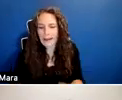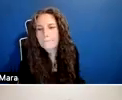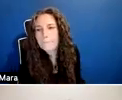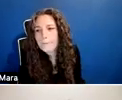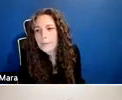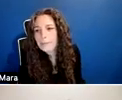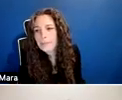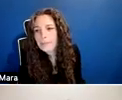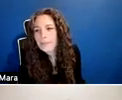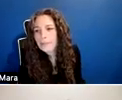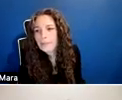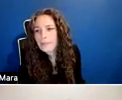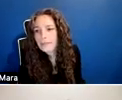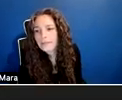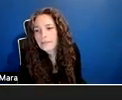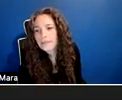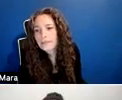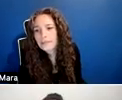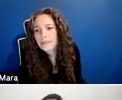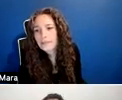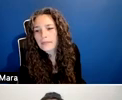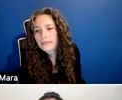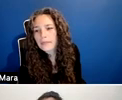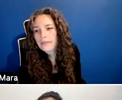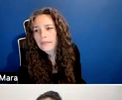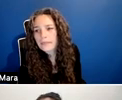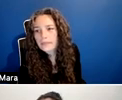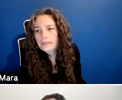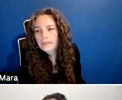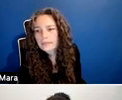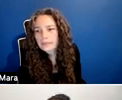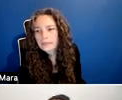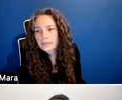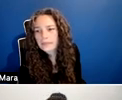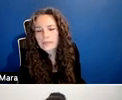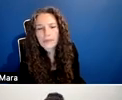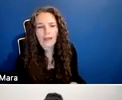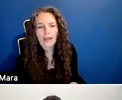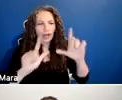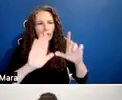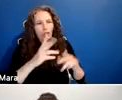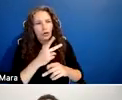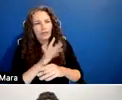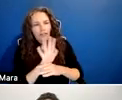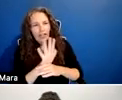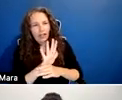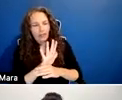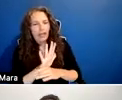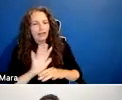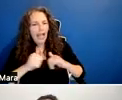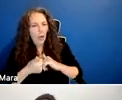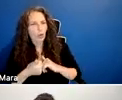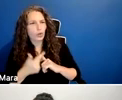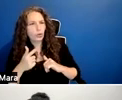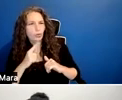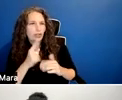film and the context that you have to develop in order to talk about your film, not just its contents, but actually the framing of it, what,